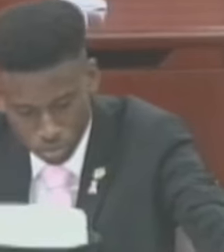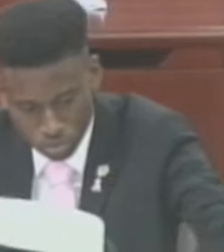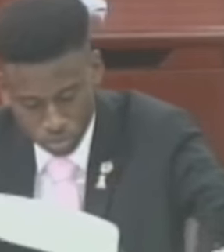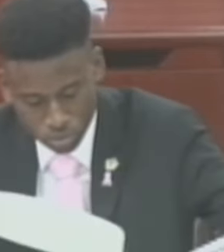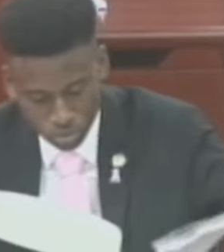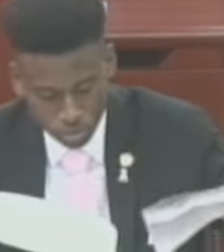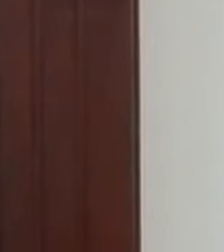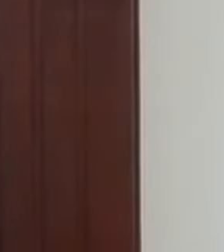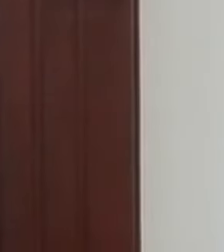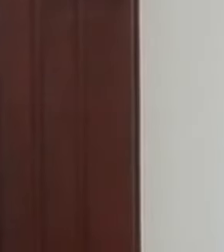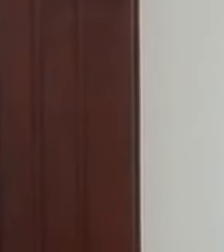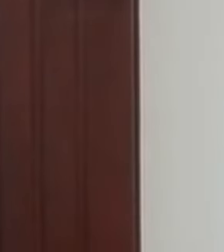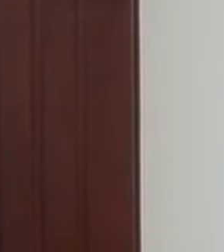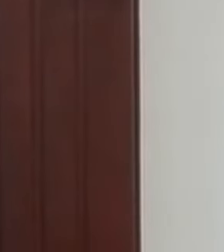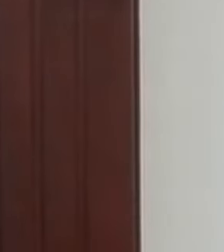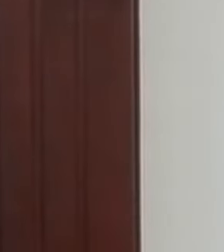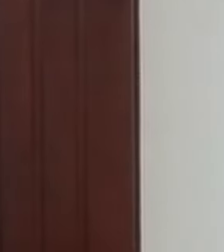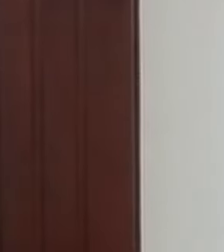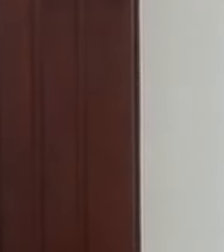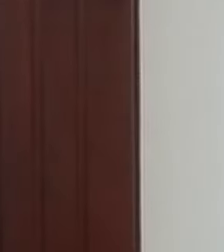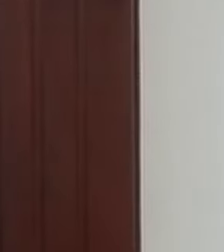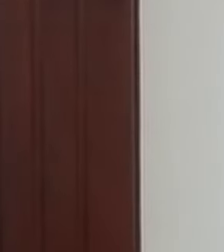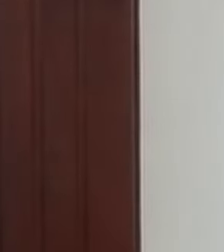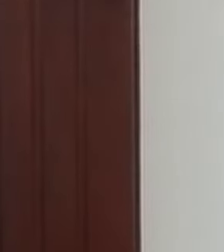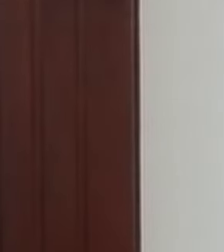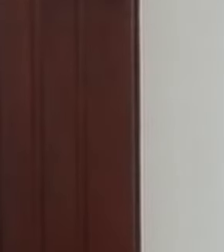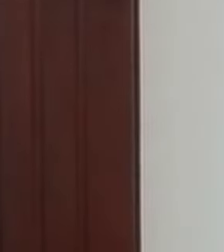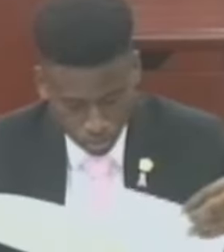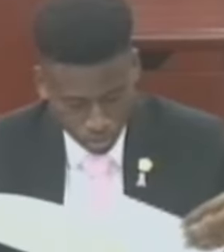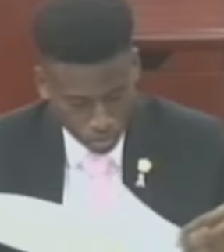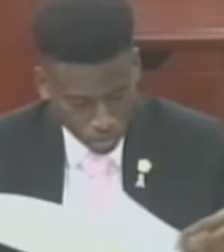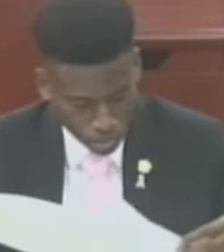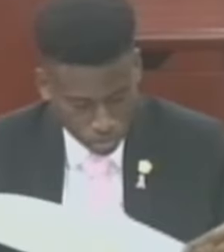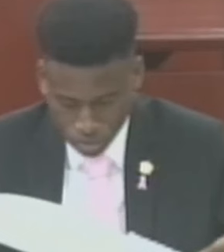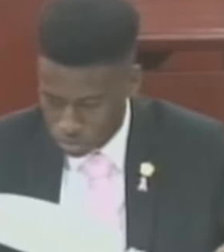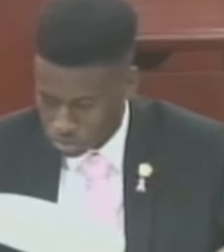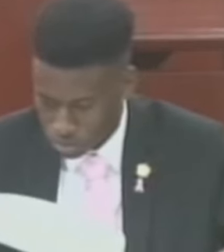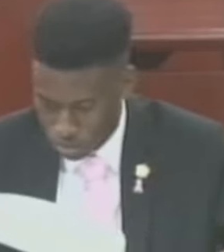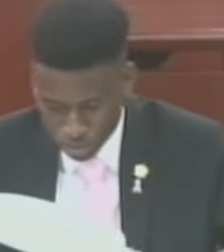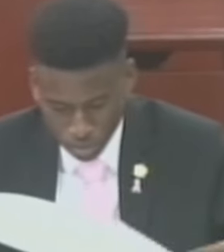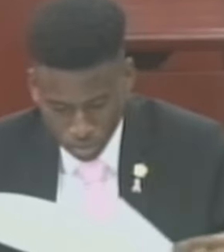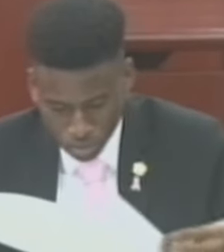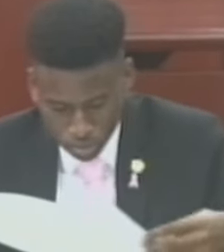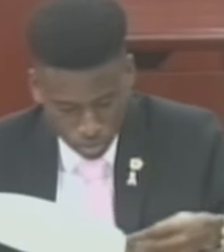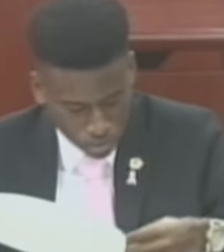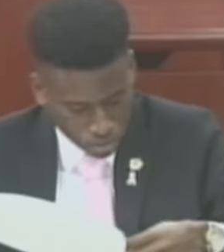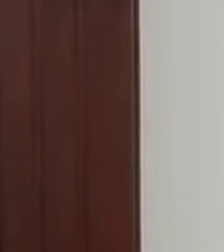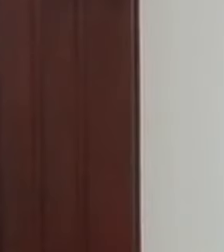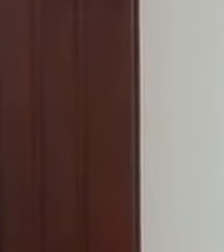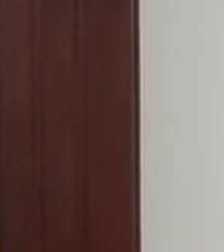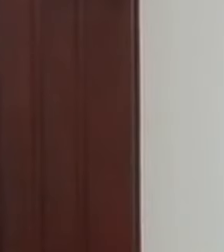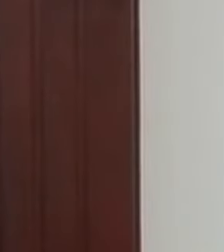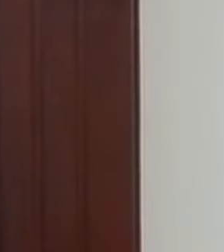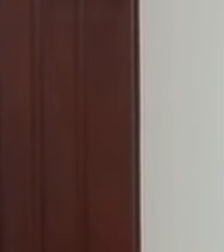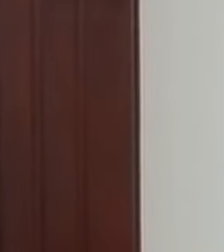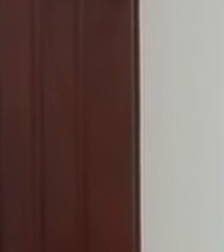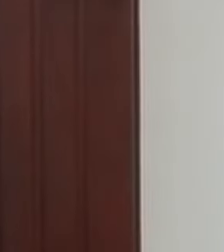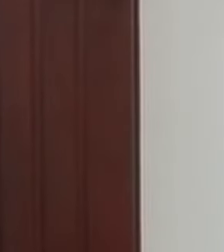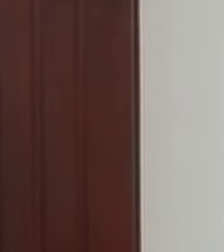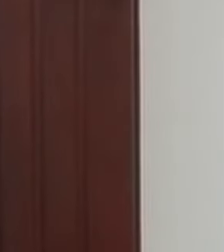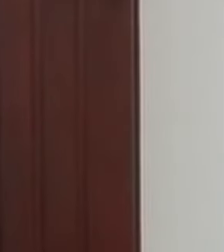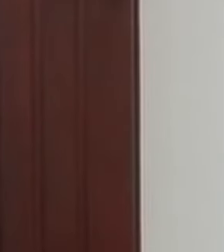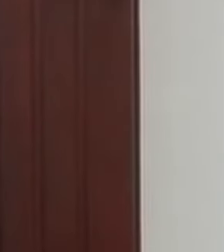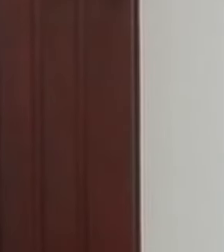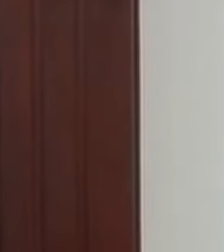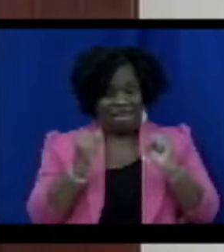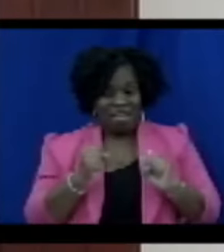proceeds to fund extravagant lifestyles or invest in legal activities. The threat of losing these assets